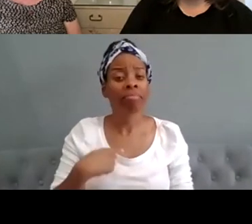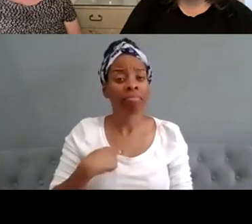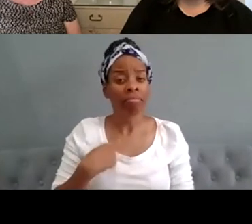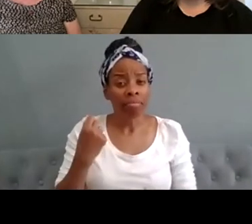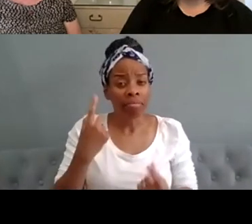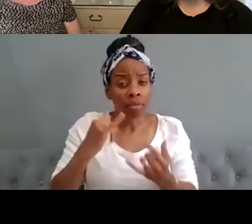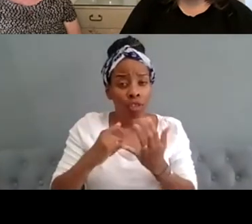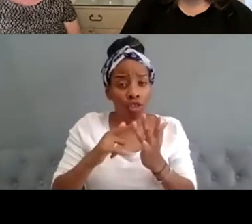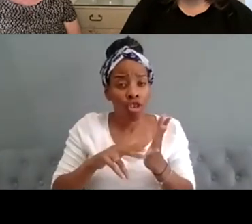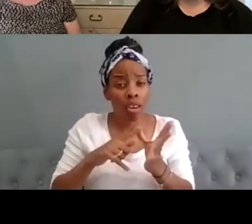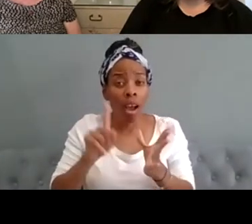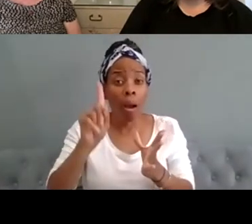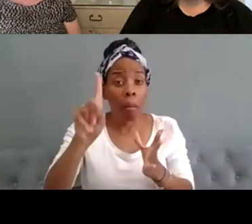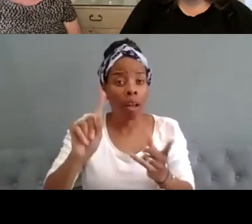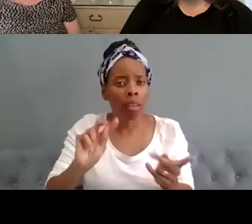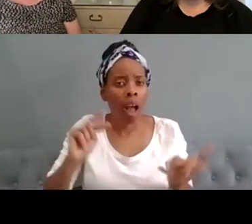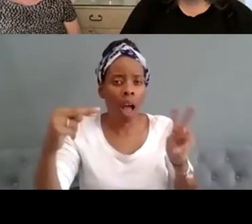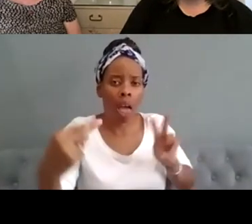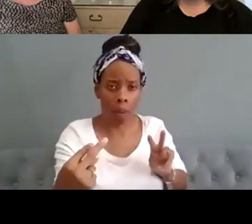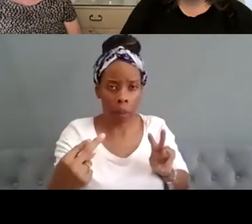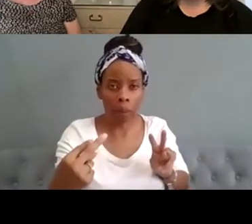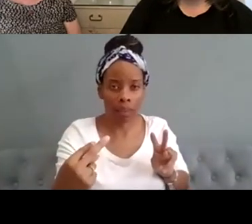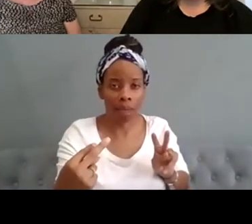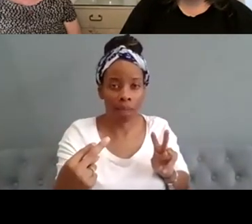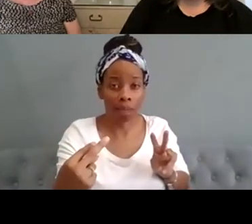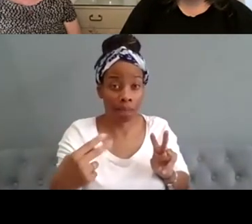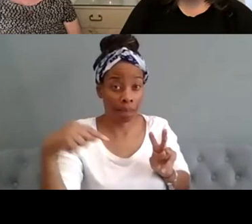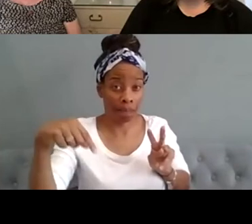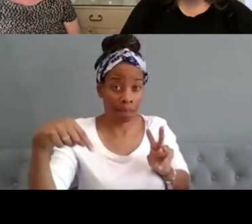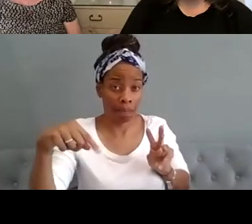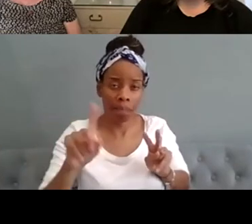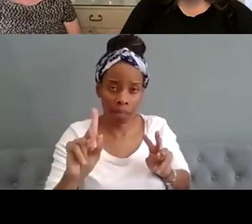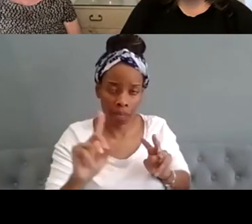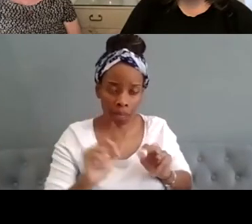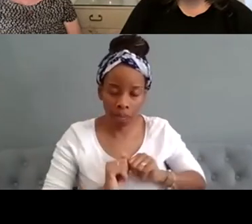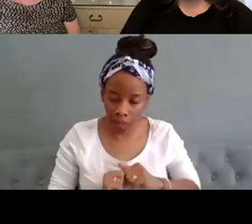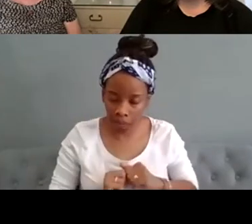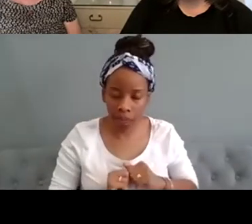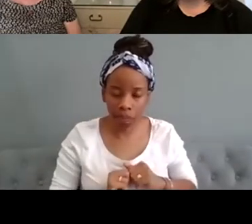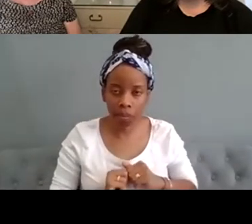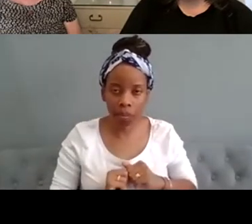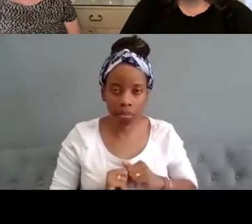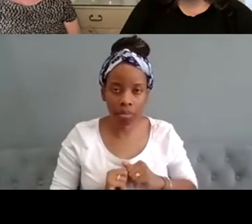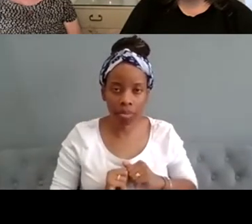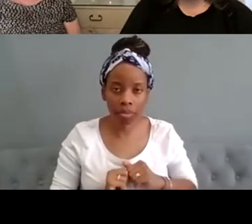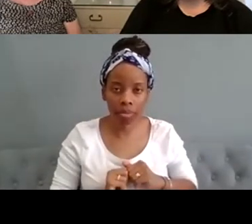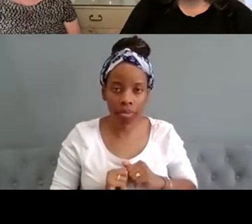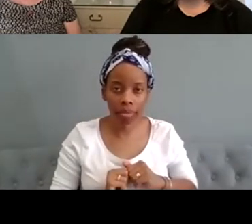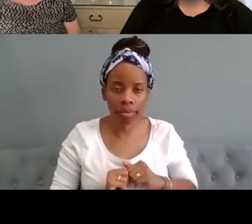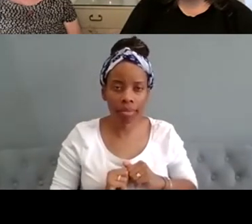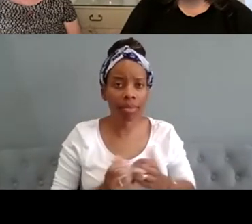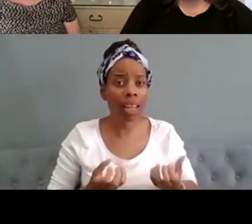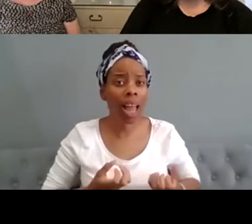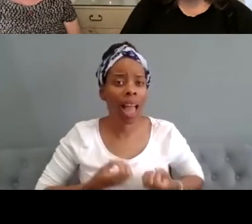there's another flip side to that as well which has been overlooked which is that it's also about form of expression as well